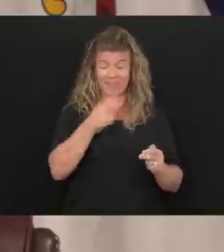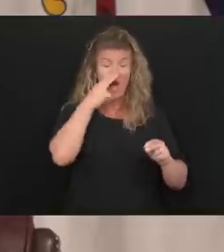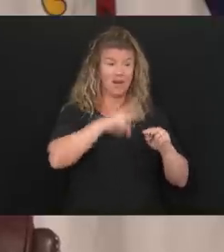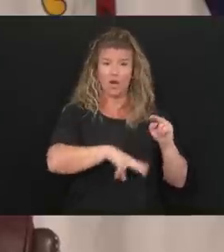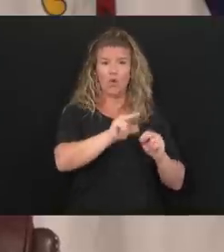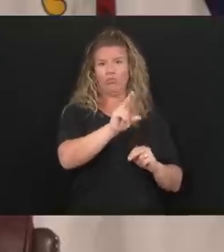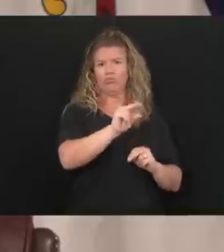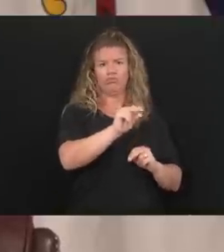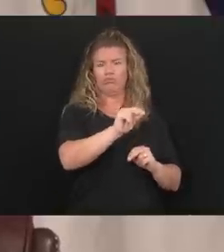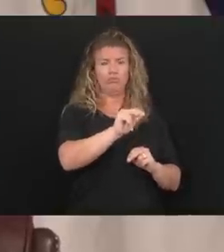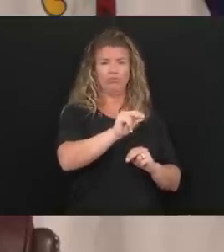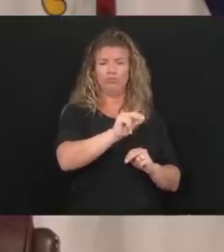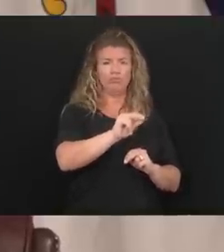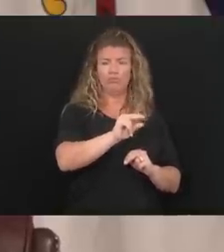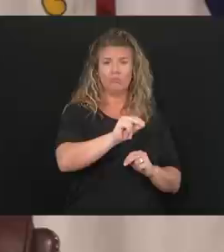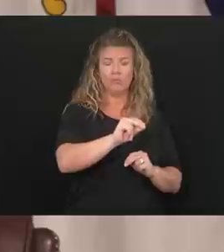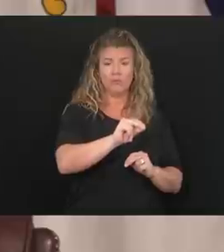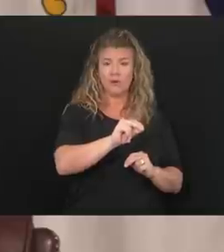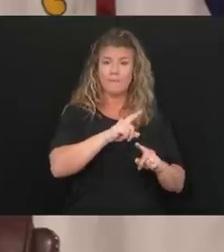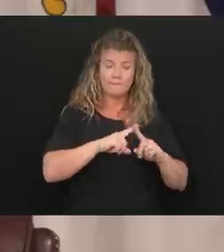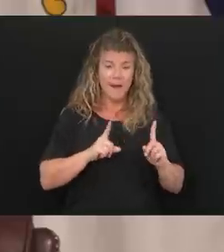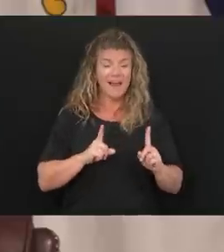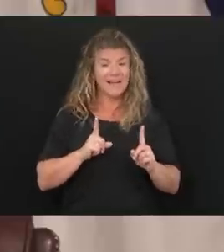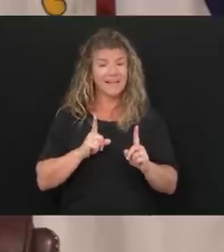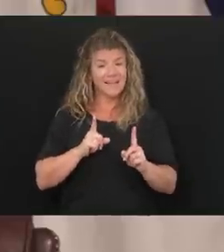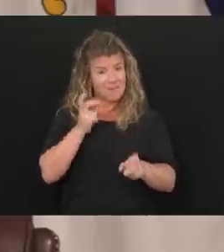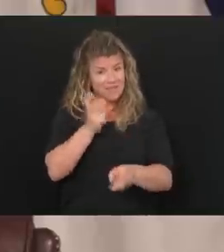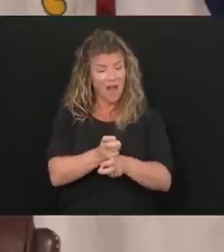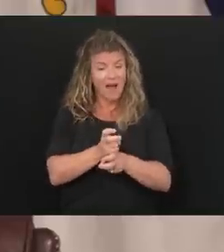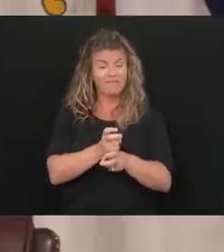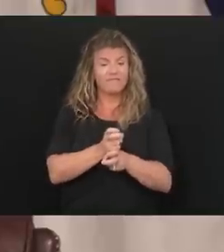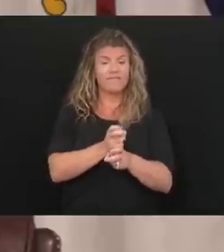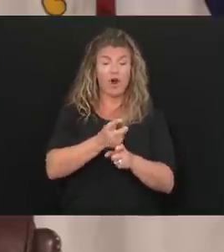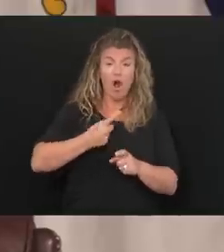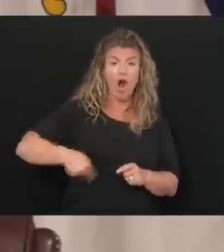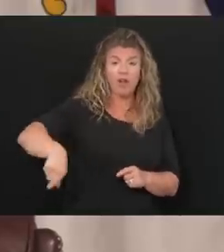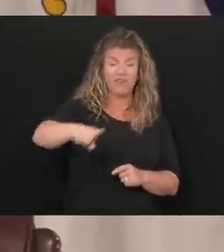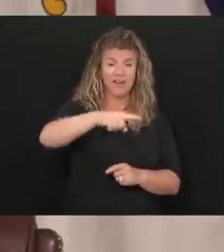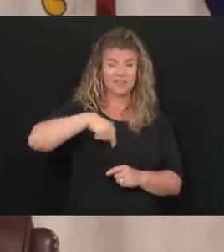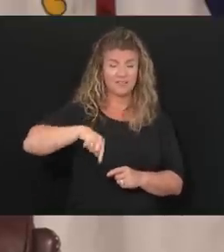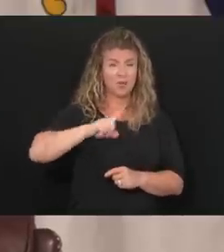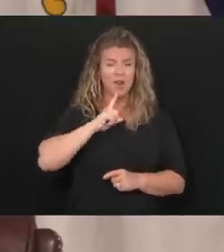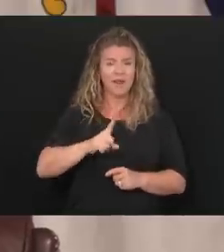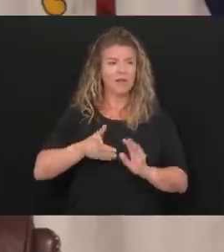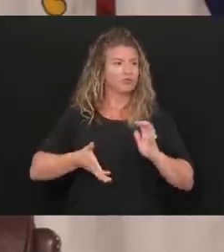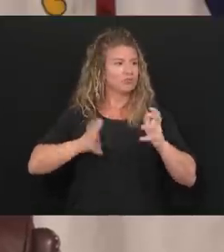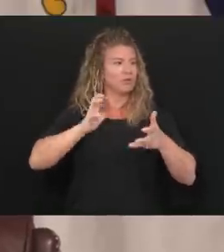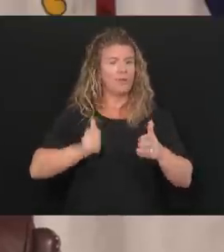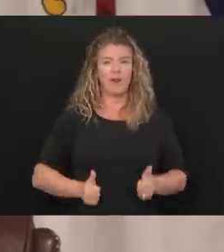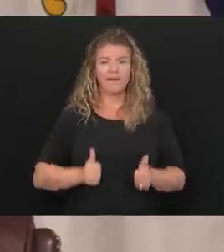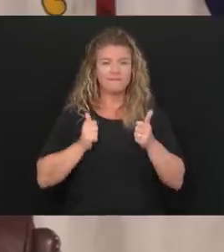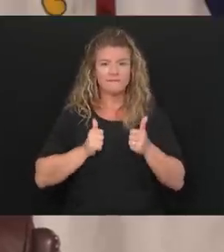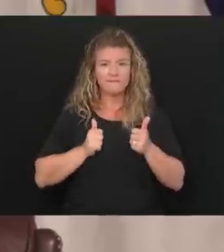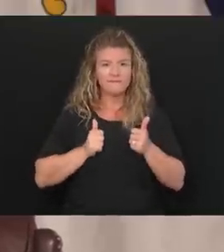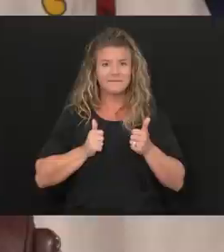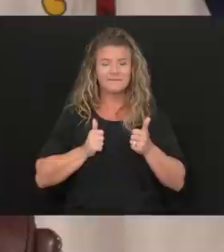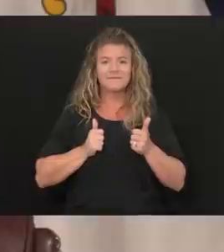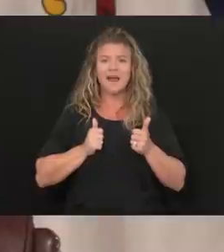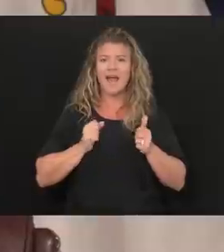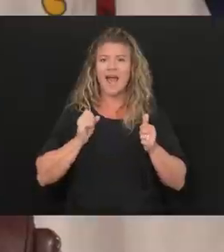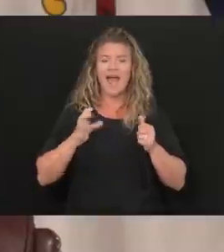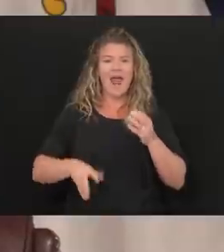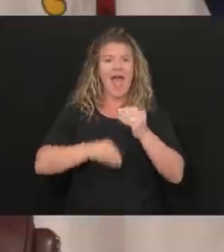and it's been tough on all of us from an inconvenience standpoint, an anxiety